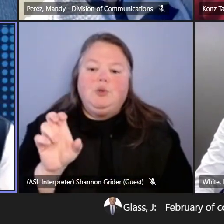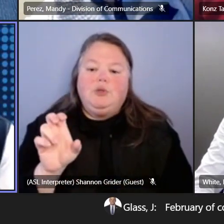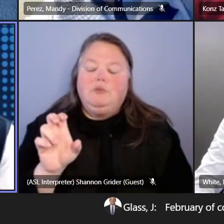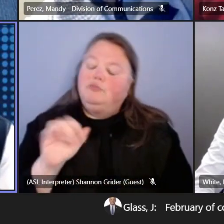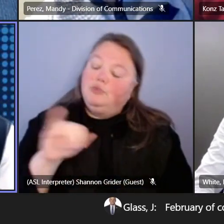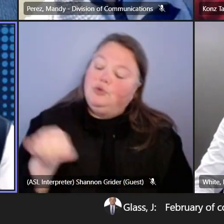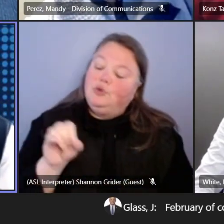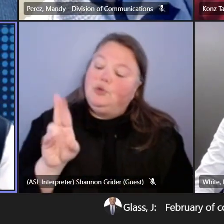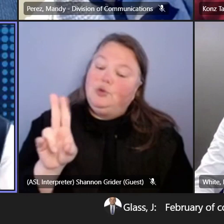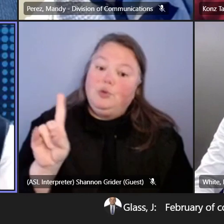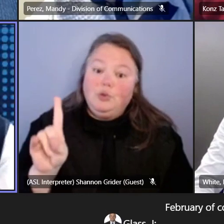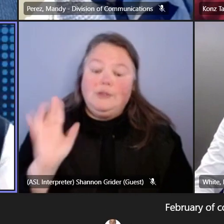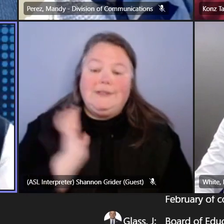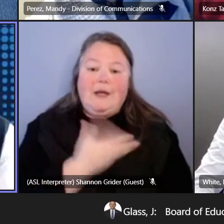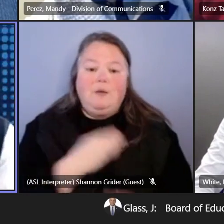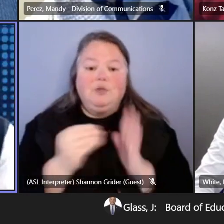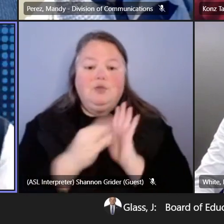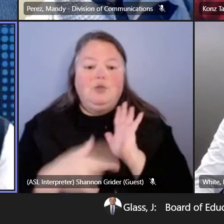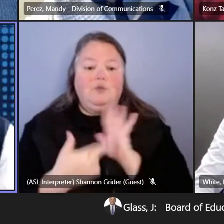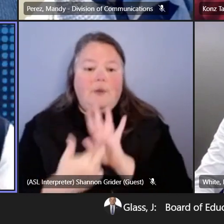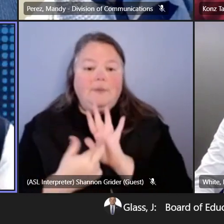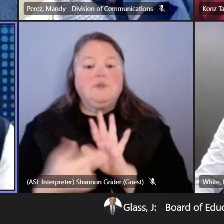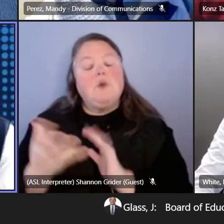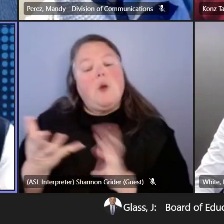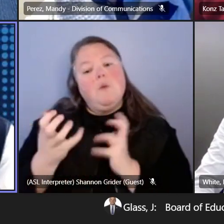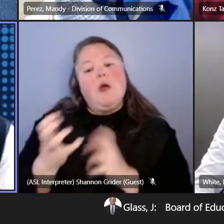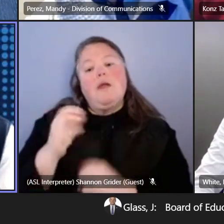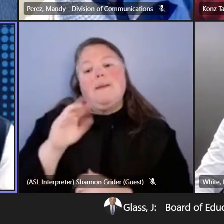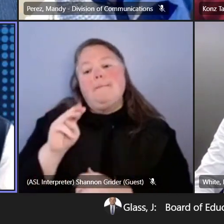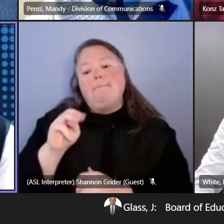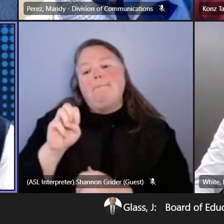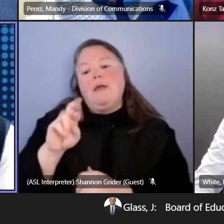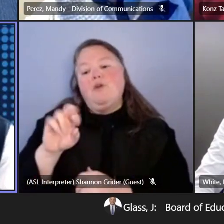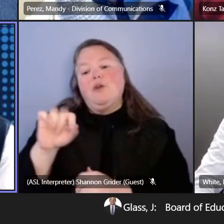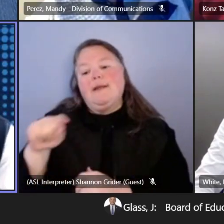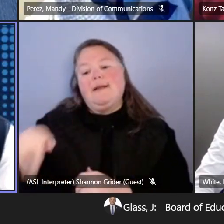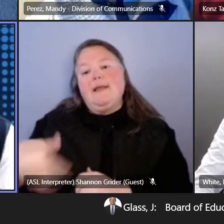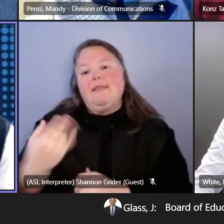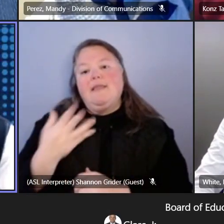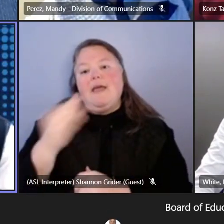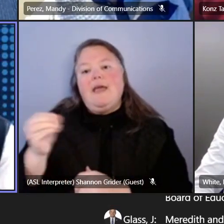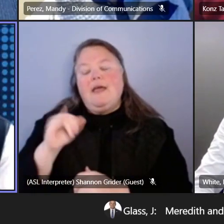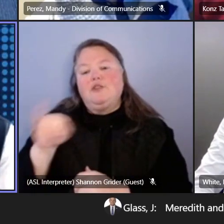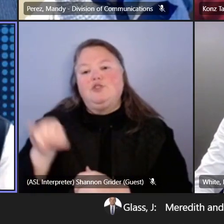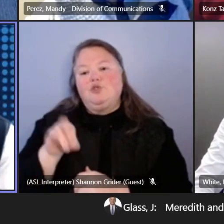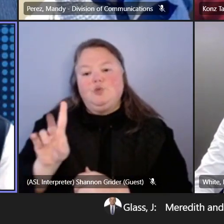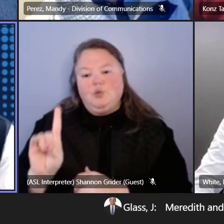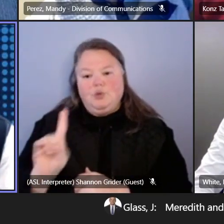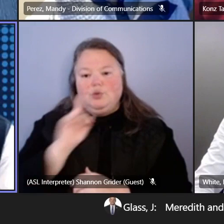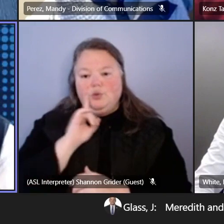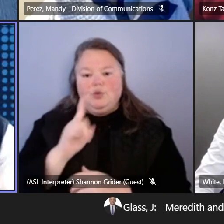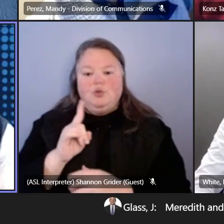I'll ask Meredith and Jude to walk through the agenda, what things the board talked about and Jude some of your experiences.